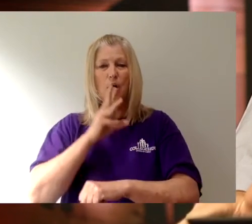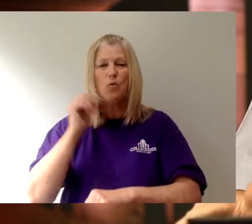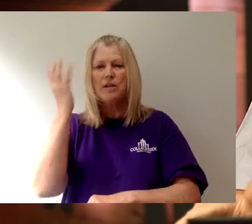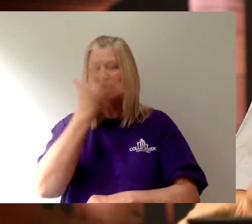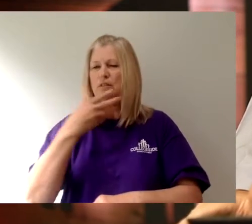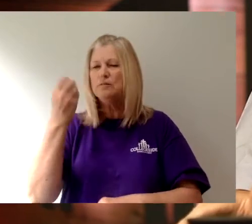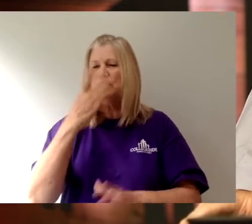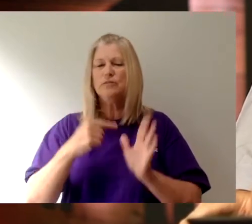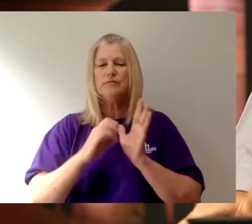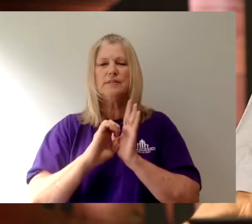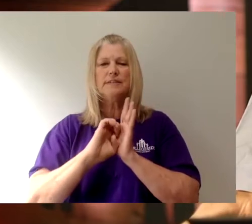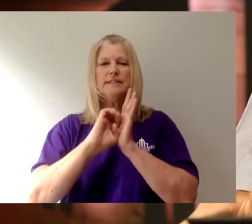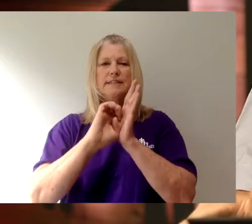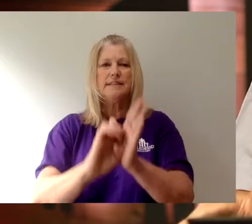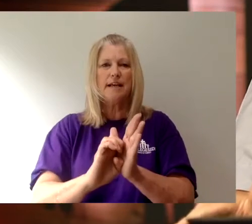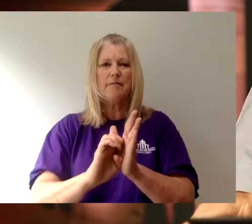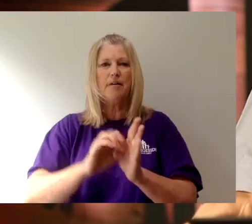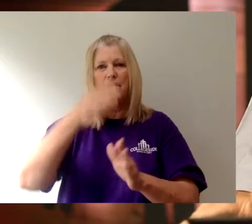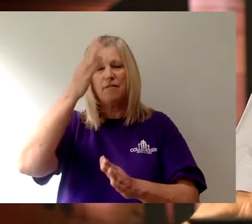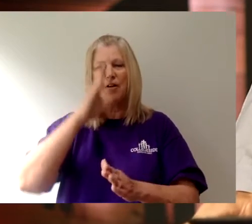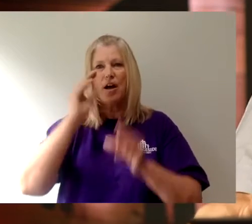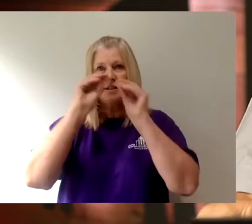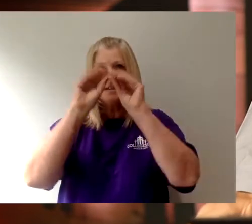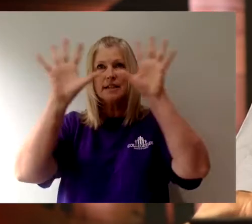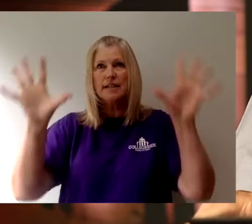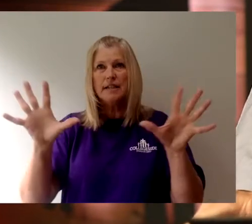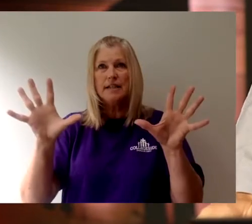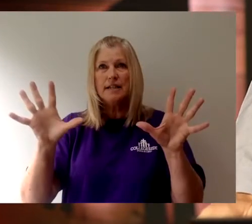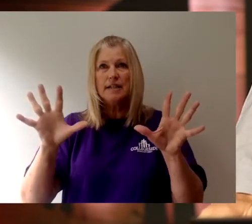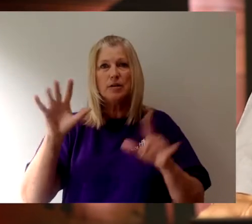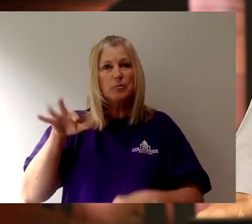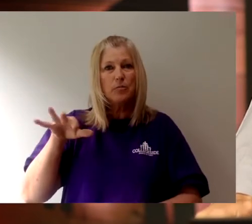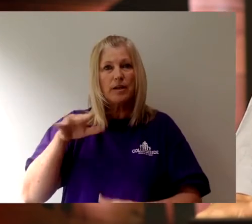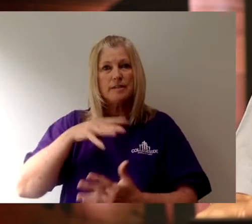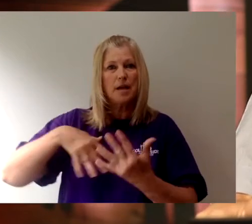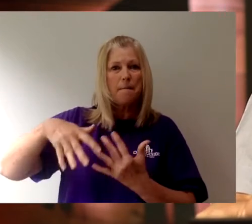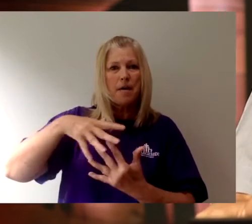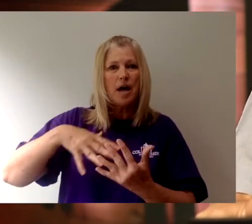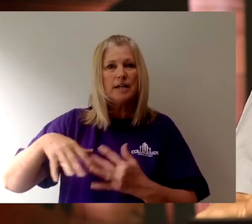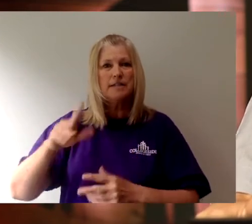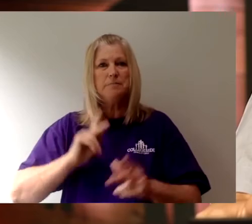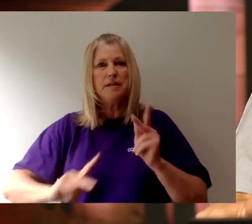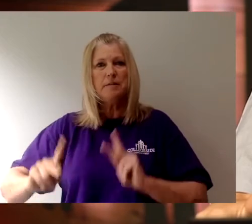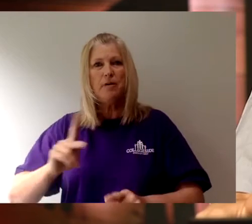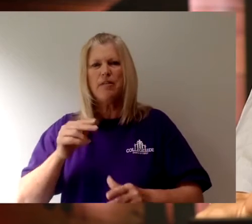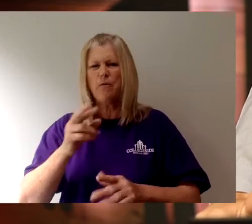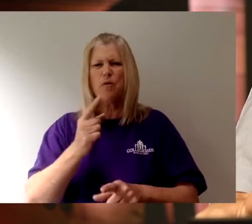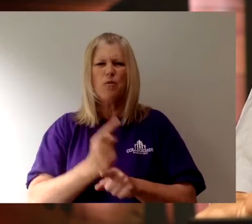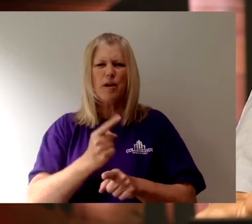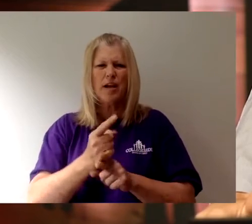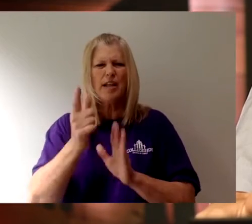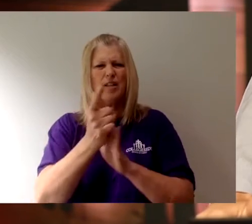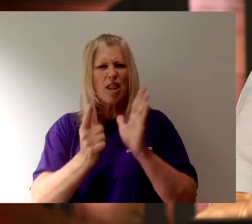representation of God's manifested presence among his people. There were regulations and